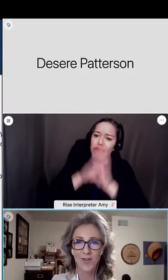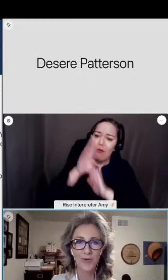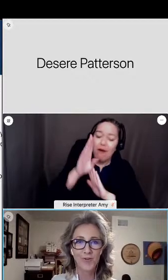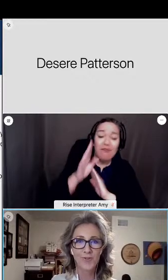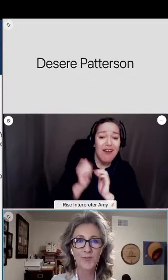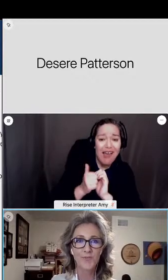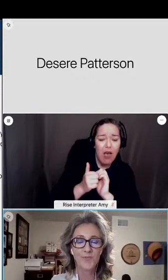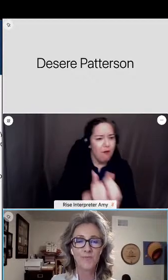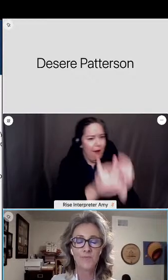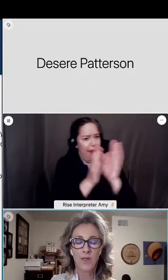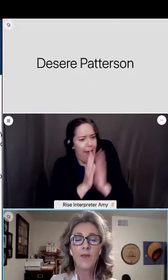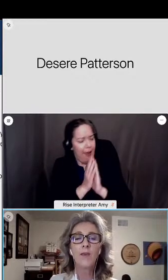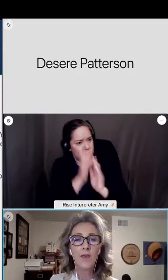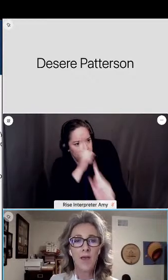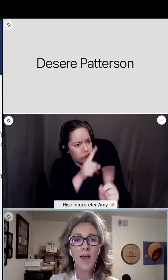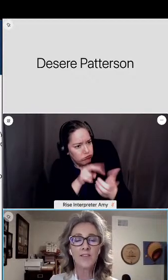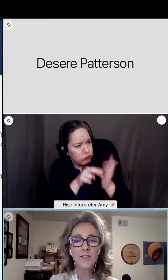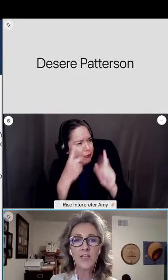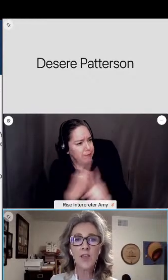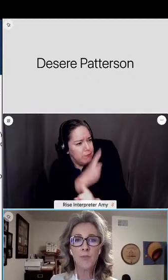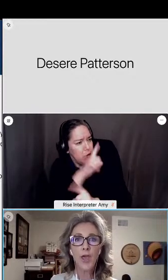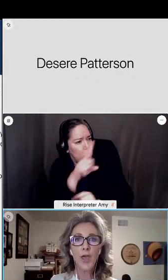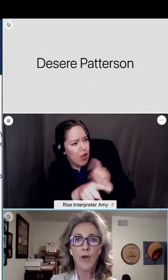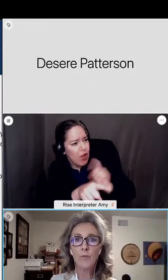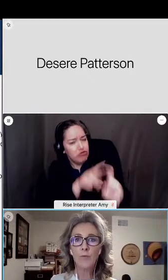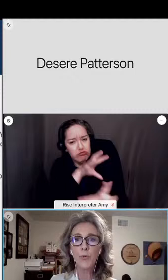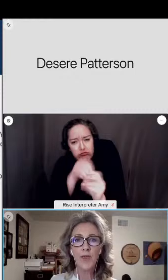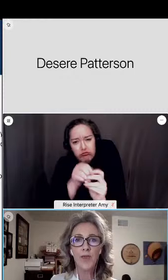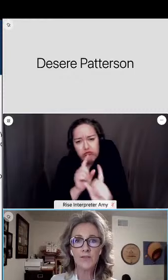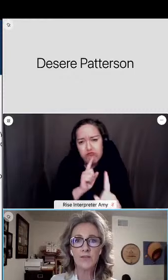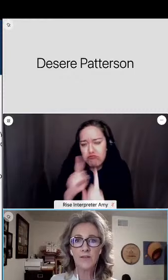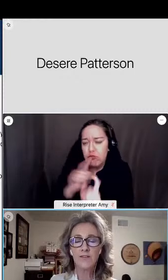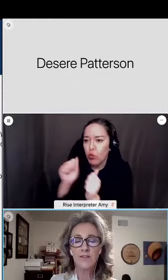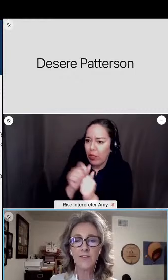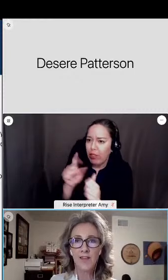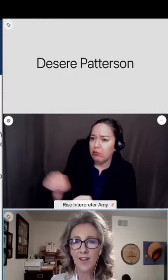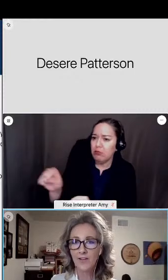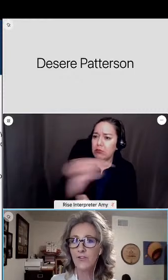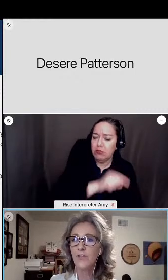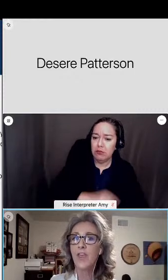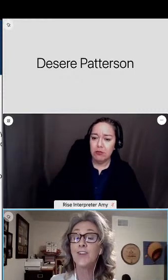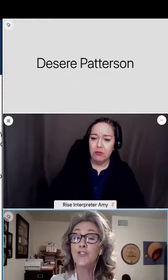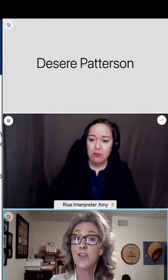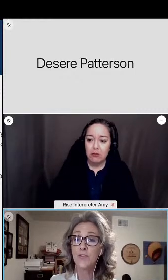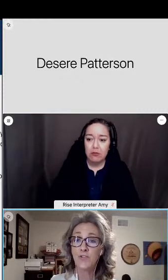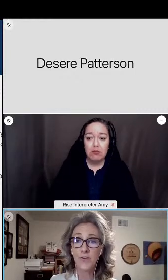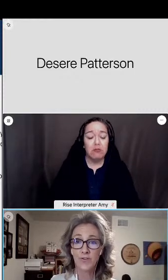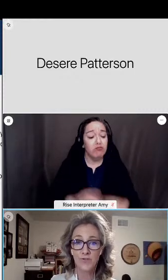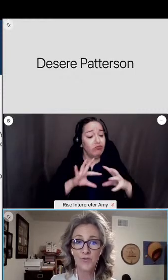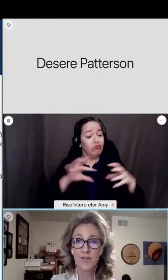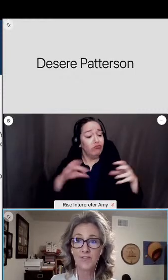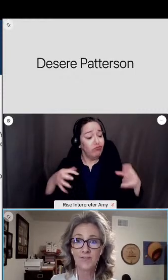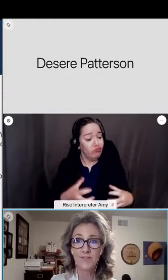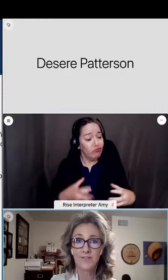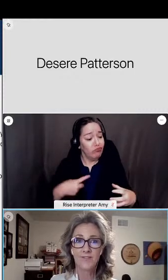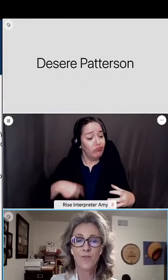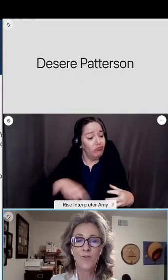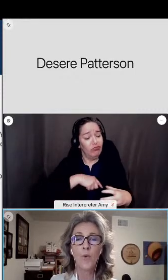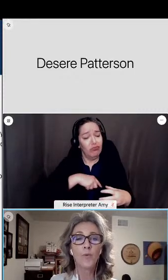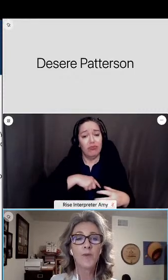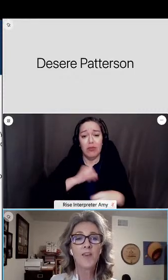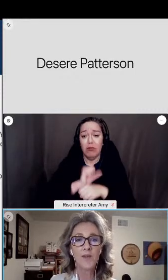various stakeholders. As a team of caring employees dedicated to the education of our students,